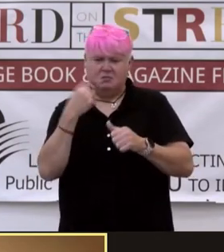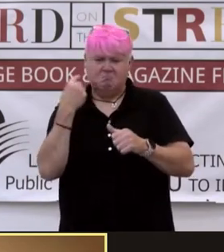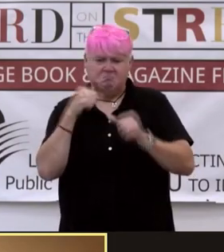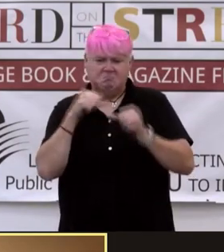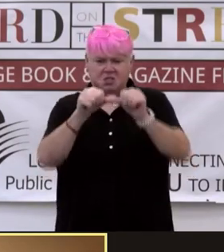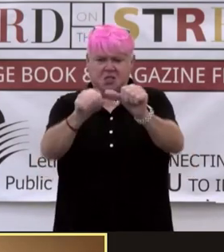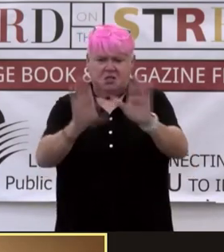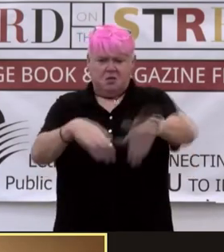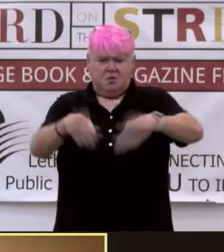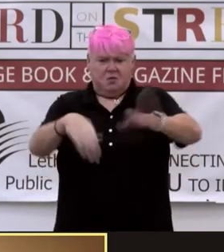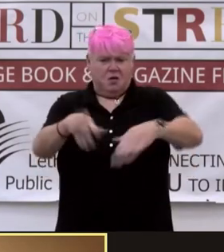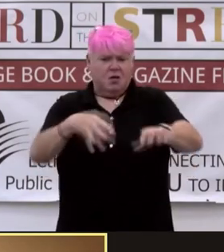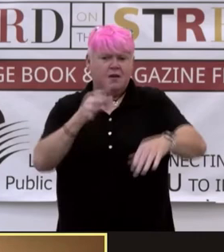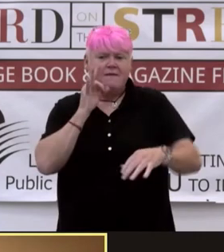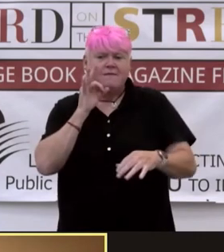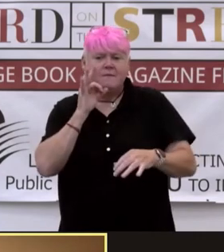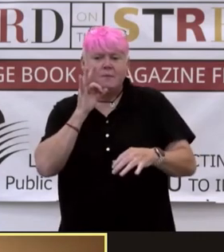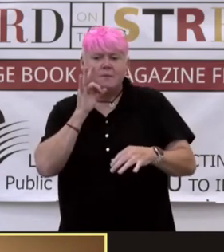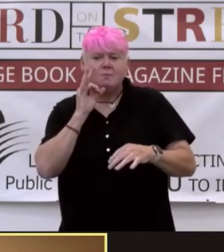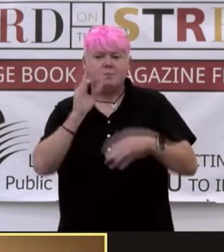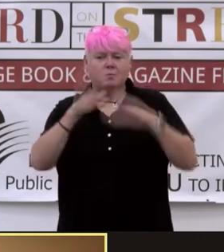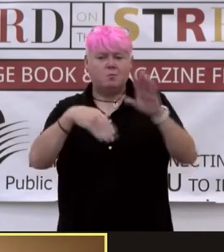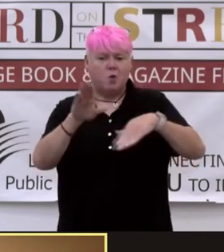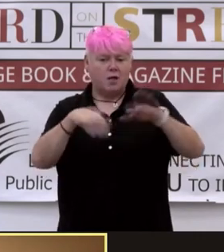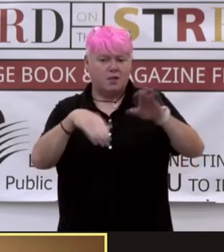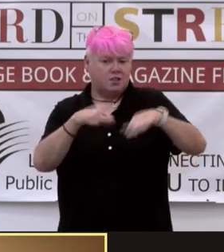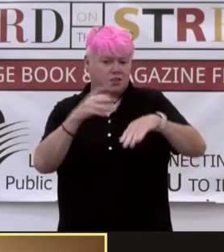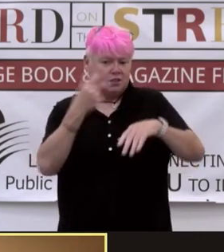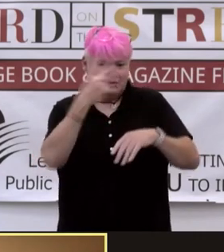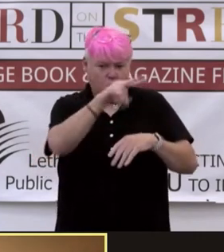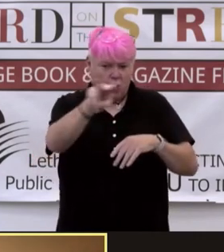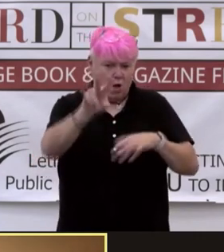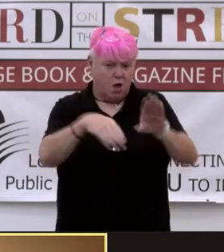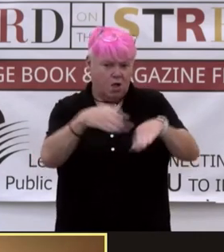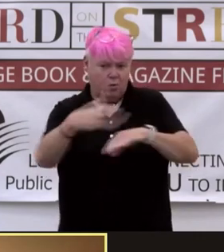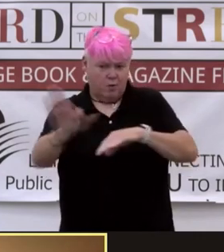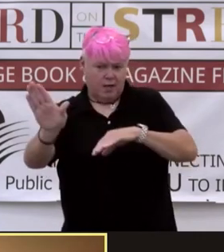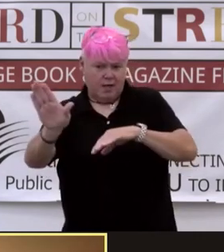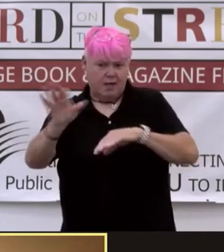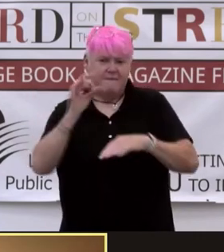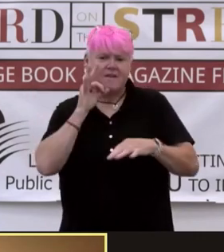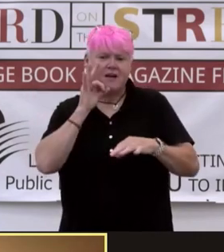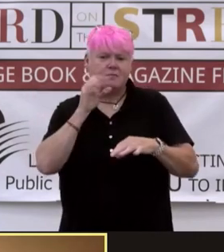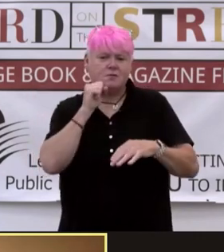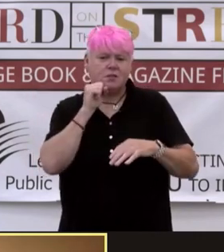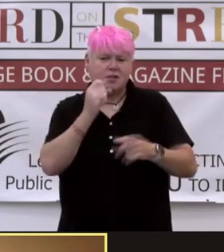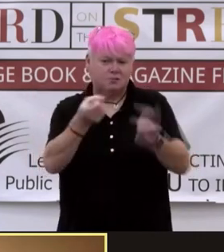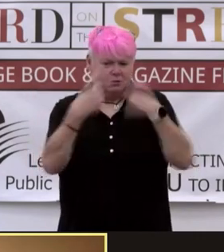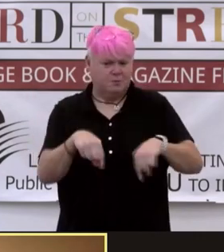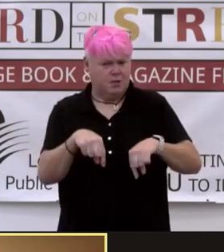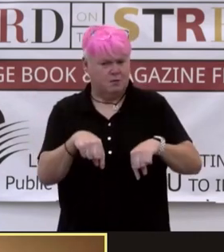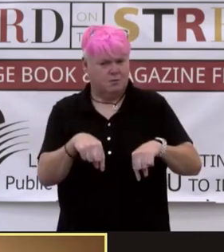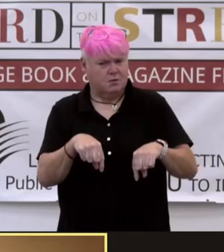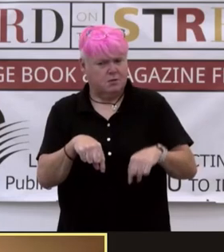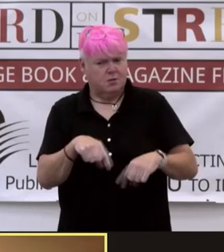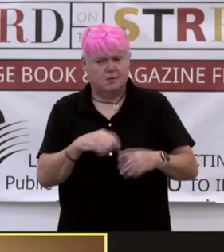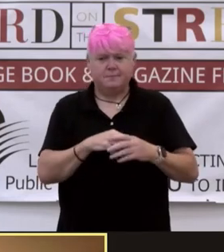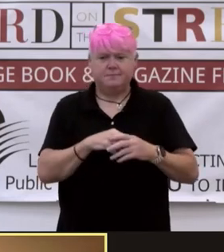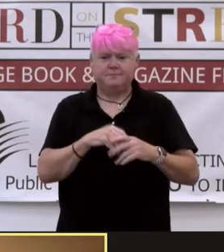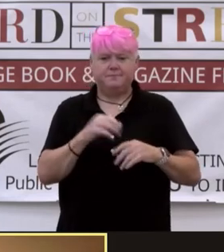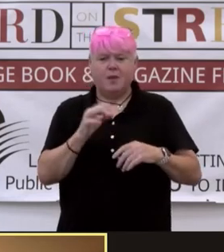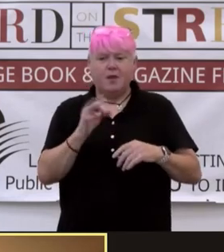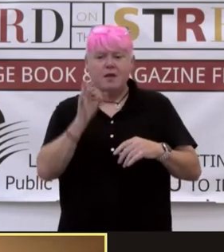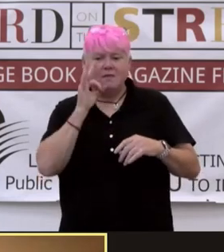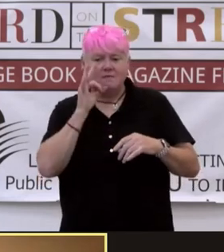turns and watches the prince walk away. Fatima Ghazala, come here! Sunaina commands. The reluctance on her